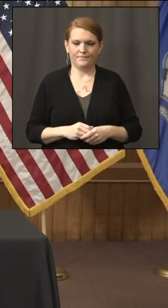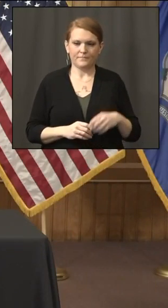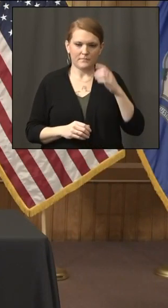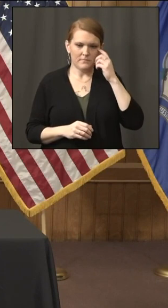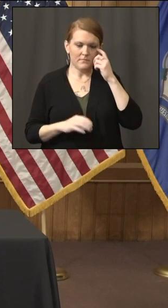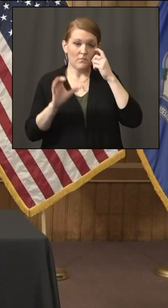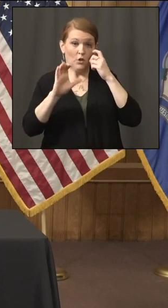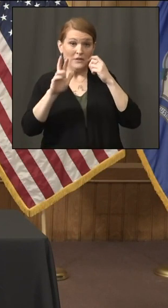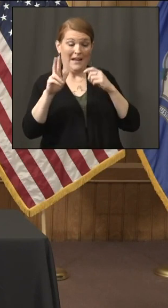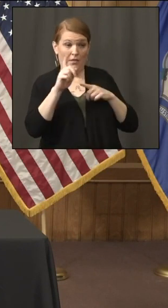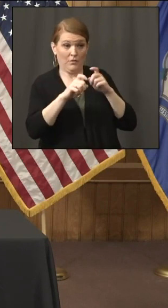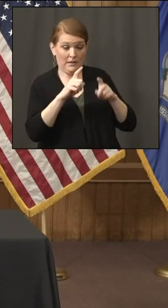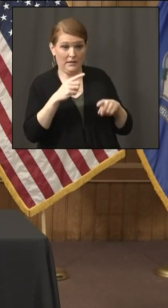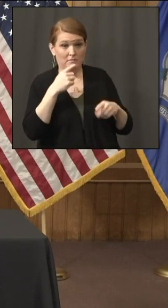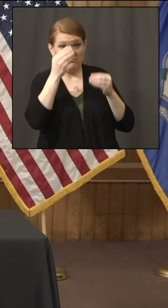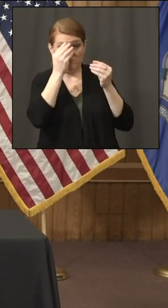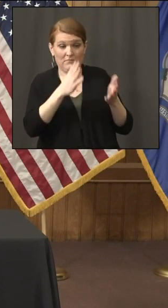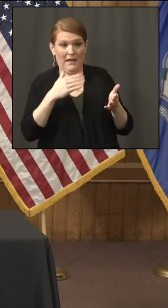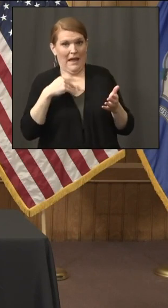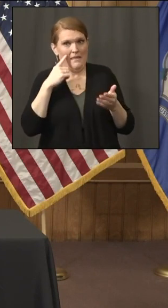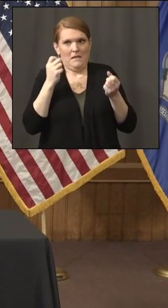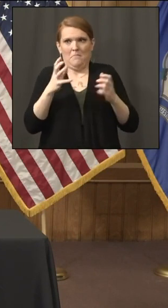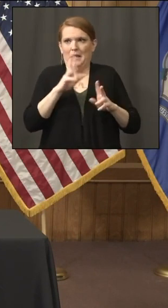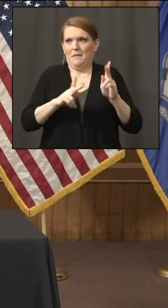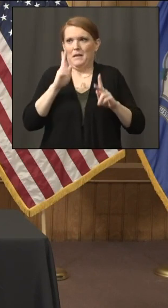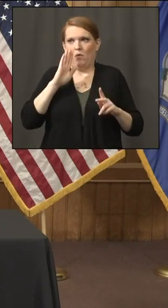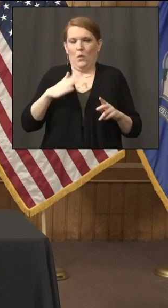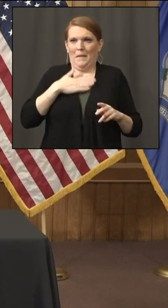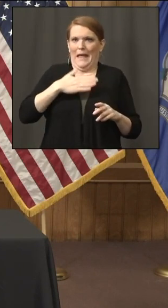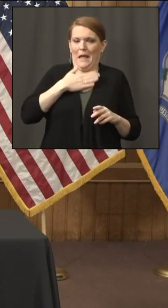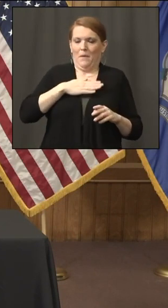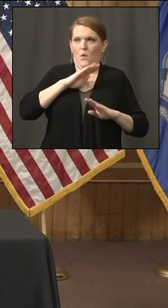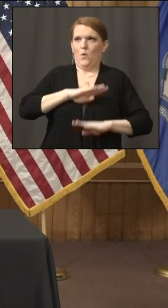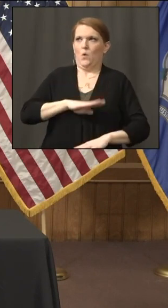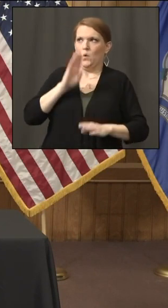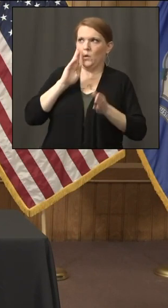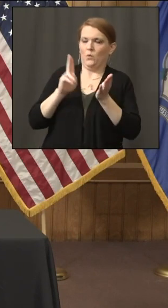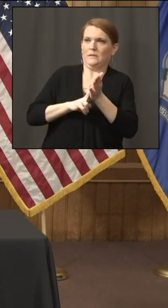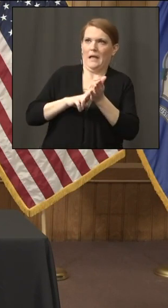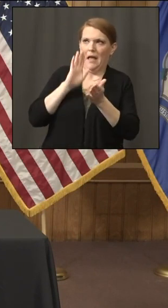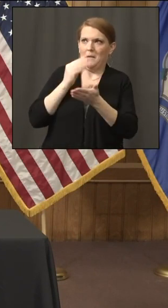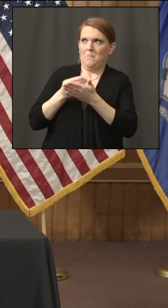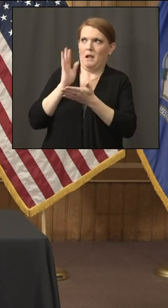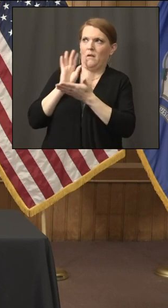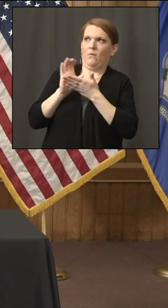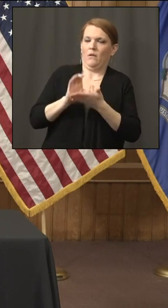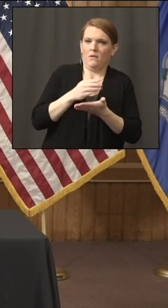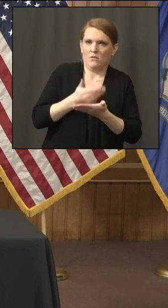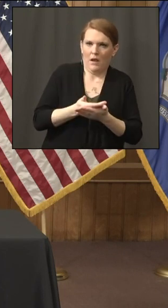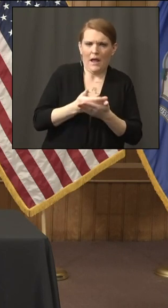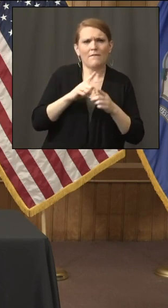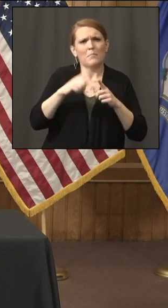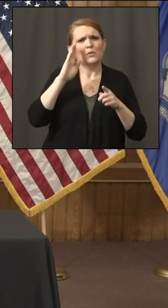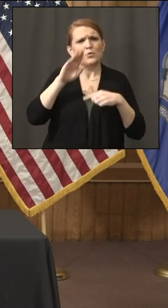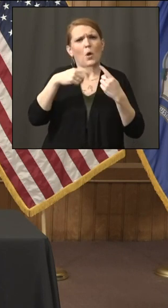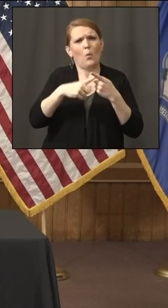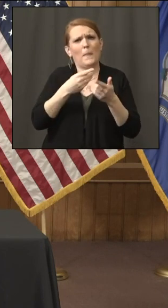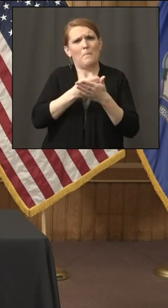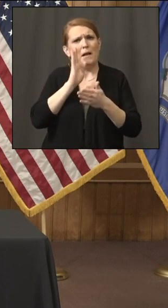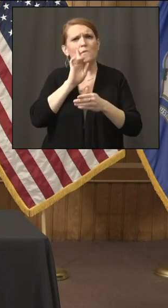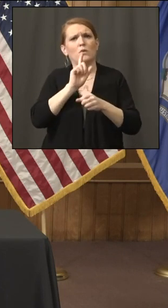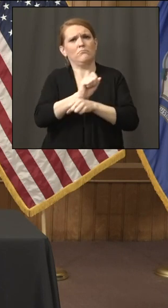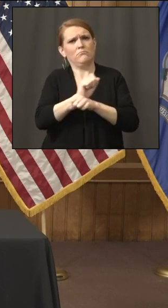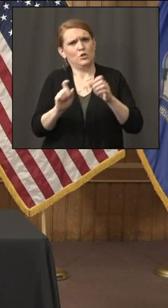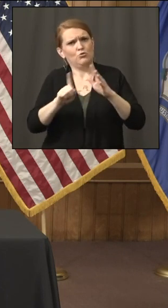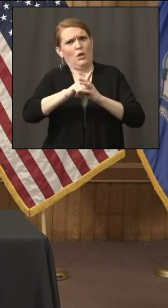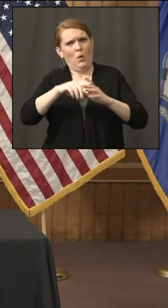people are going be very happy to hear about this relief. But do we know, you know, when this is actually going to hit their accounts? Is there even a rough